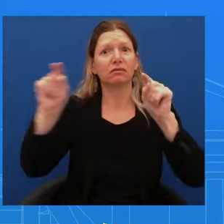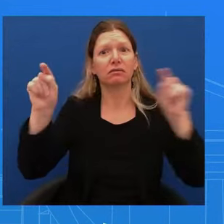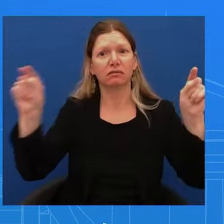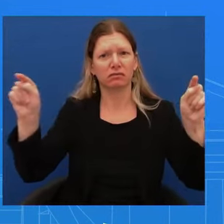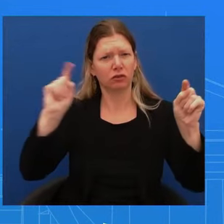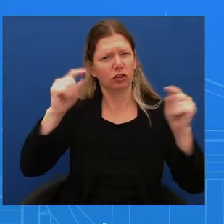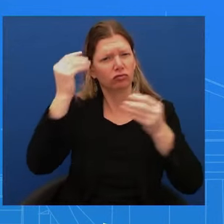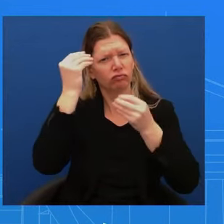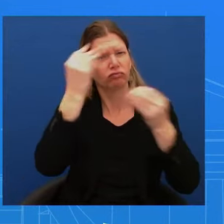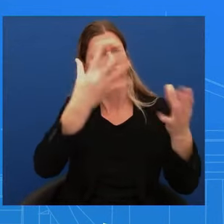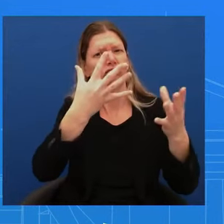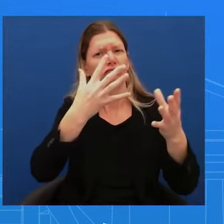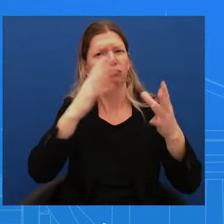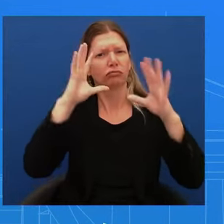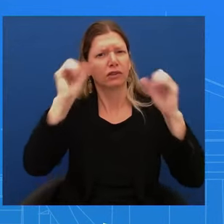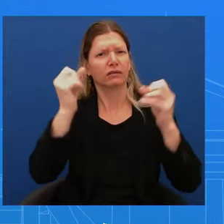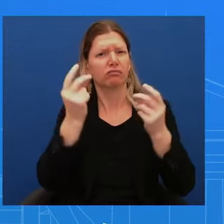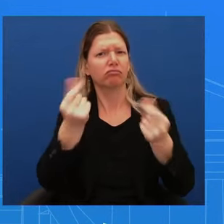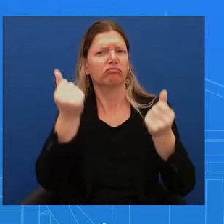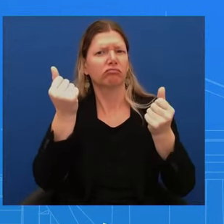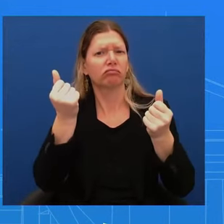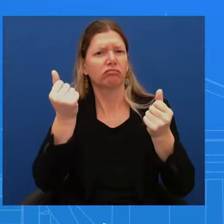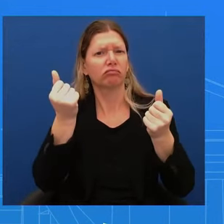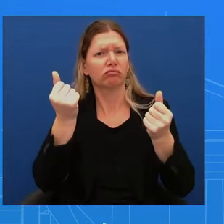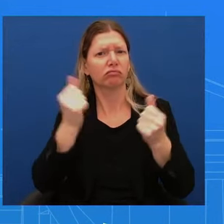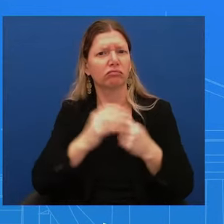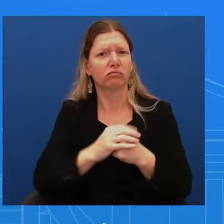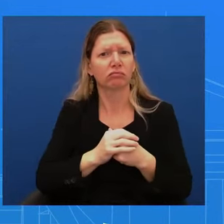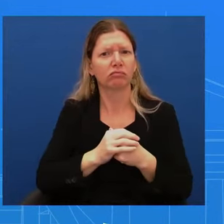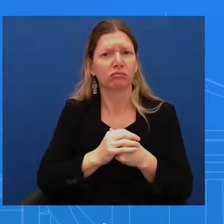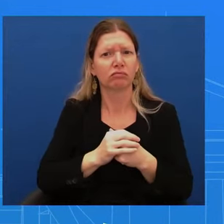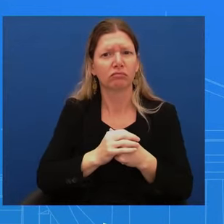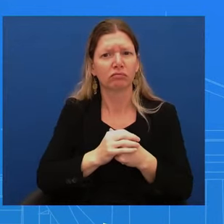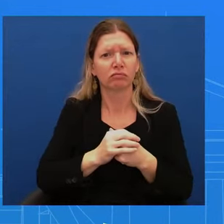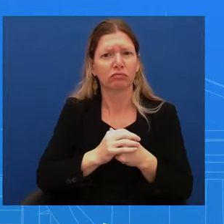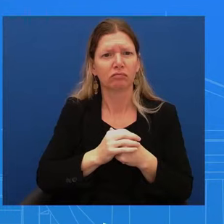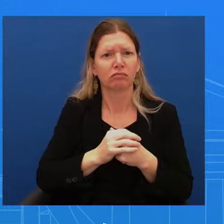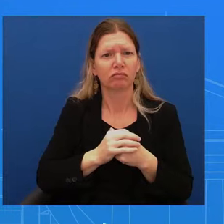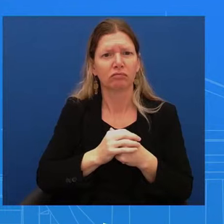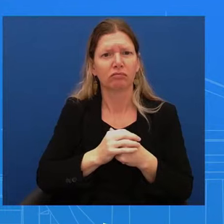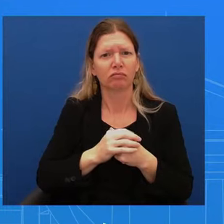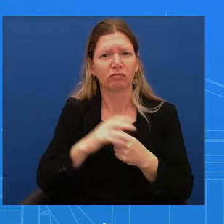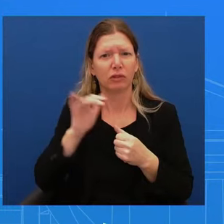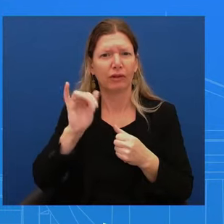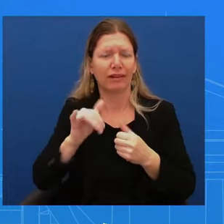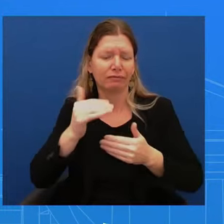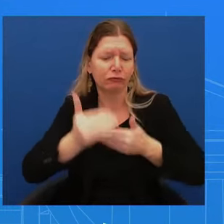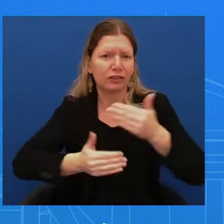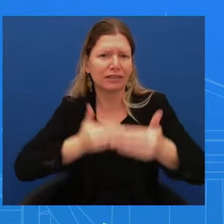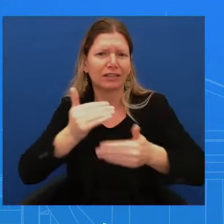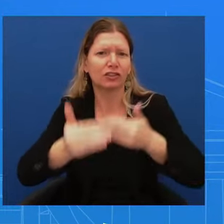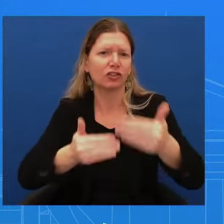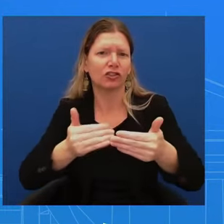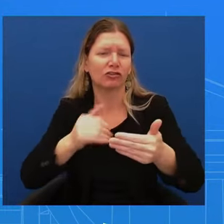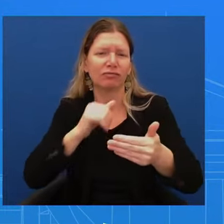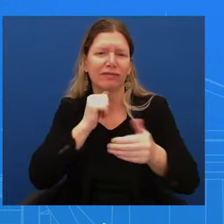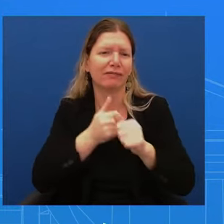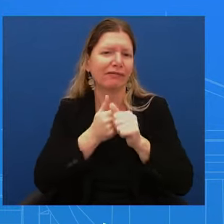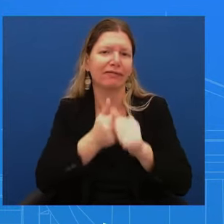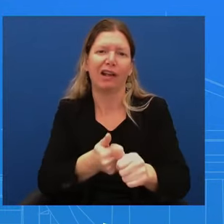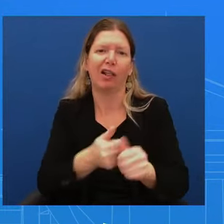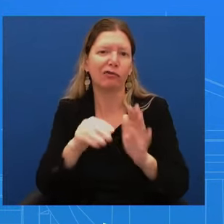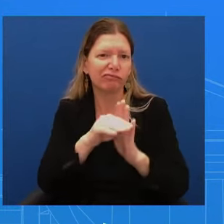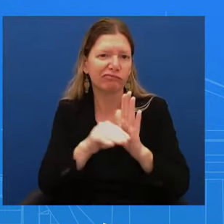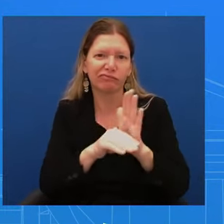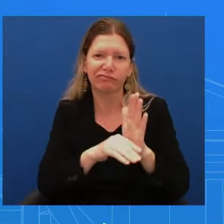why he wants the chief of staff to take a look at processes across the administration and agencies here. And that's why DOD is also looking at their own